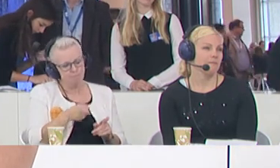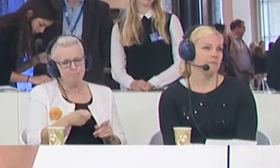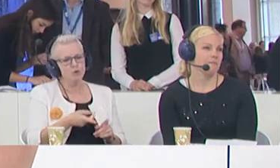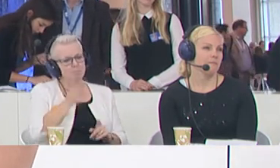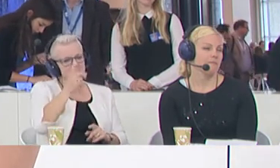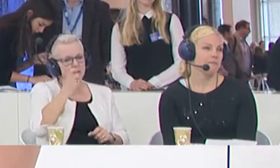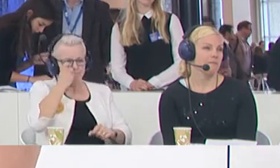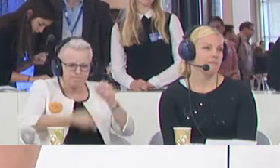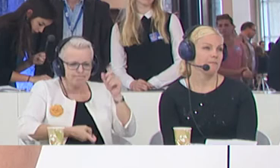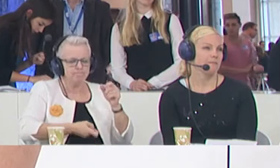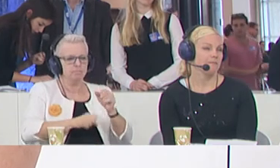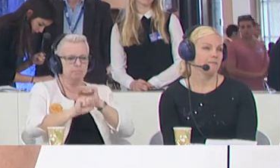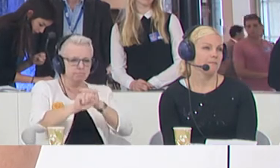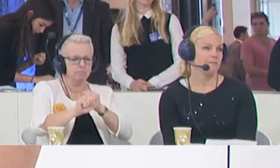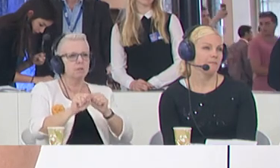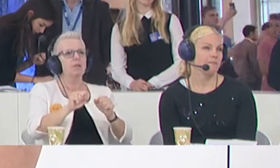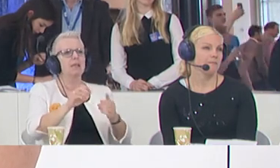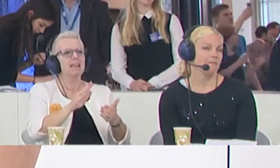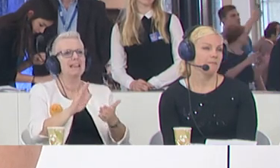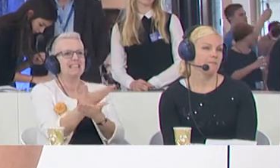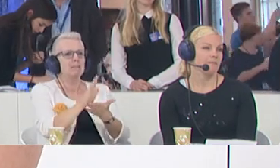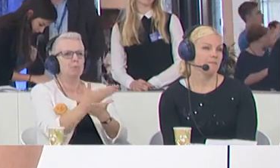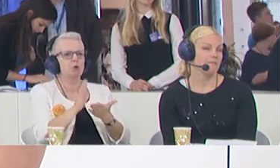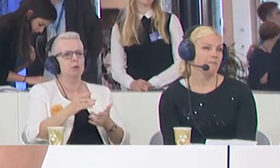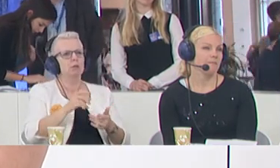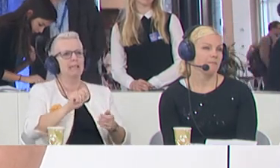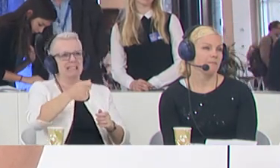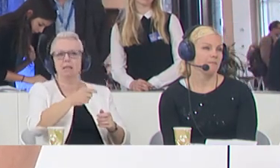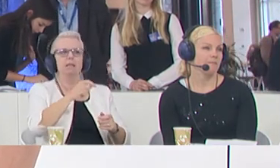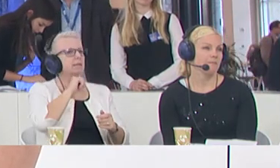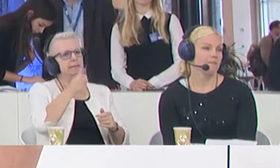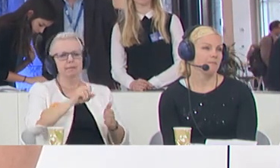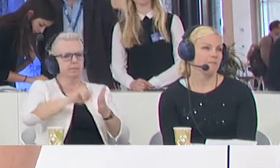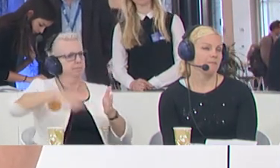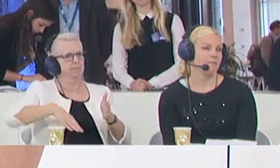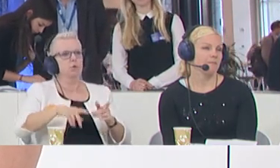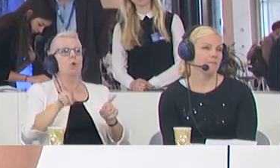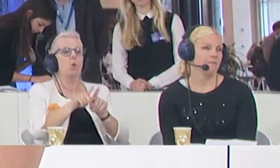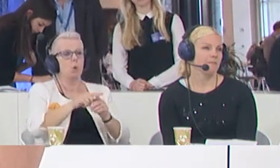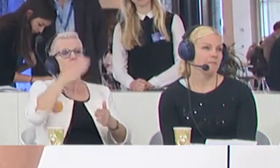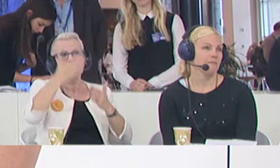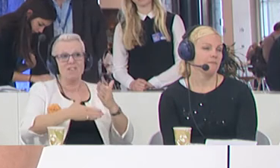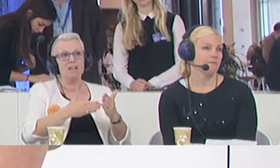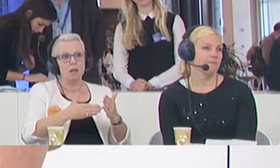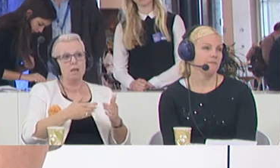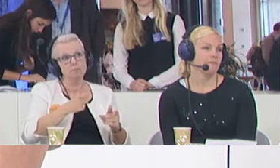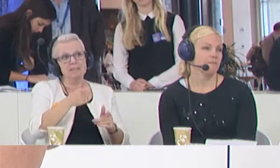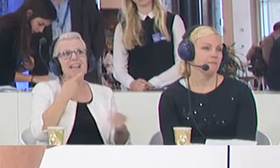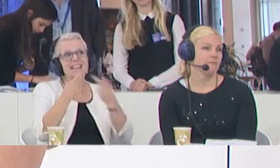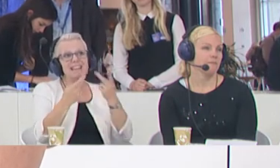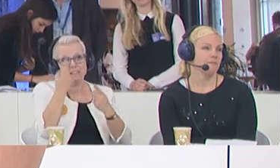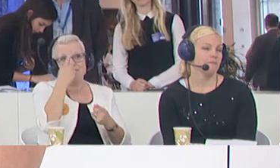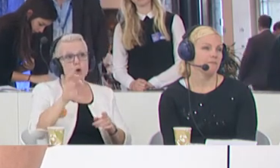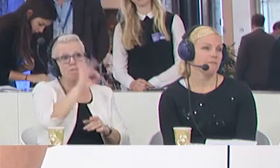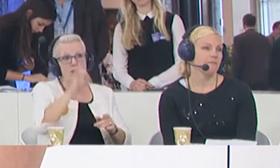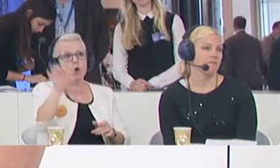strong defend the distribution key and not withdraw it, and finally, it's a test for the whole Europe. If we fail this test,